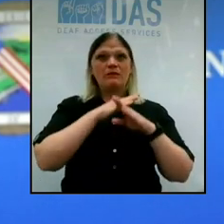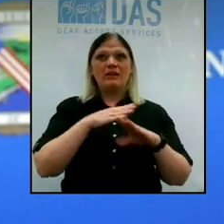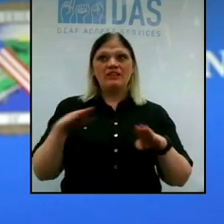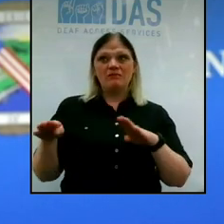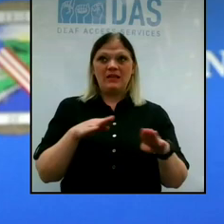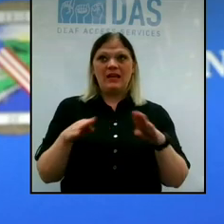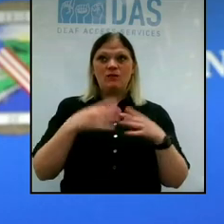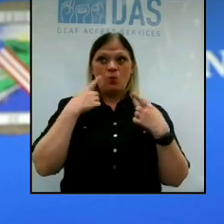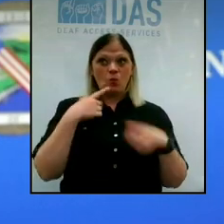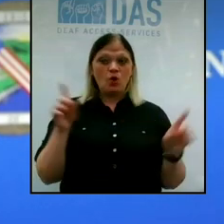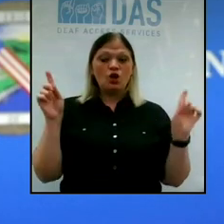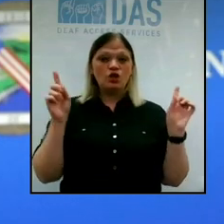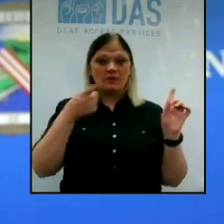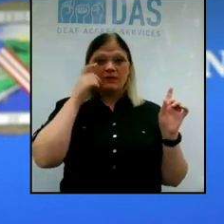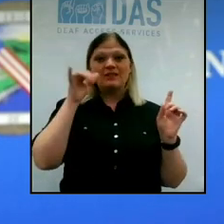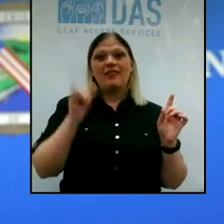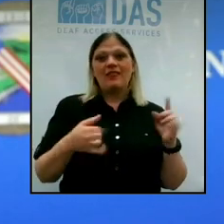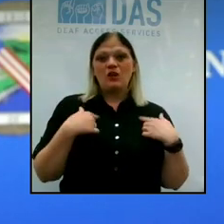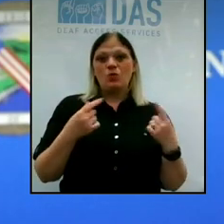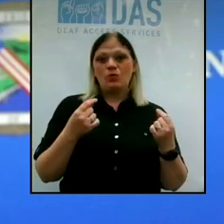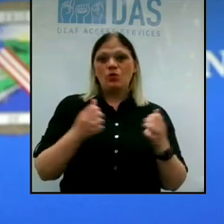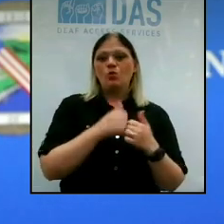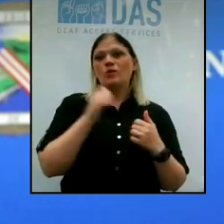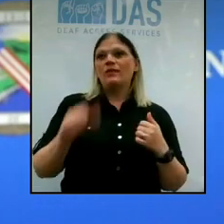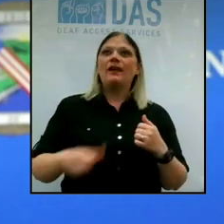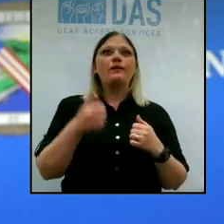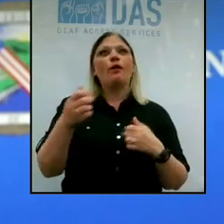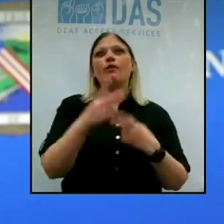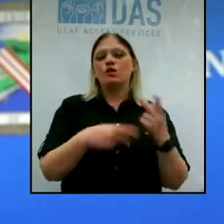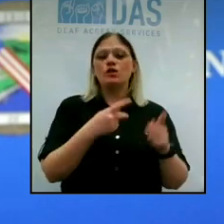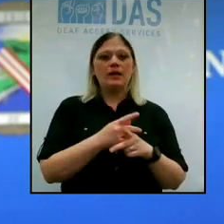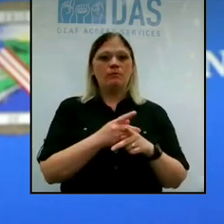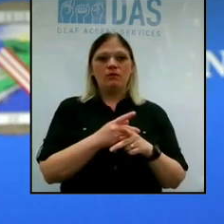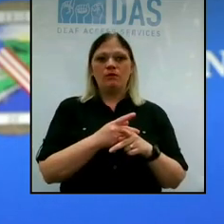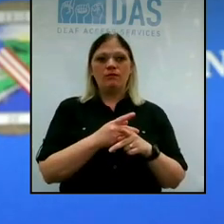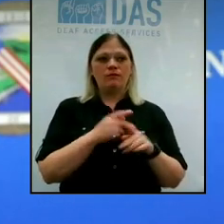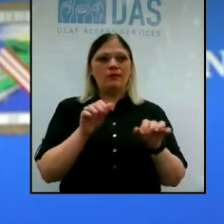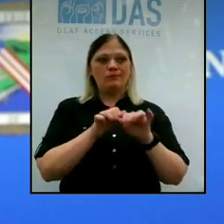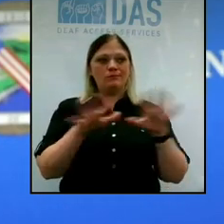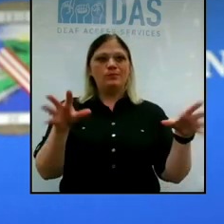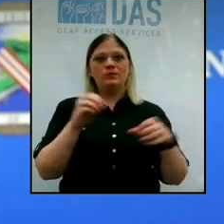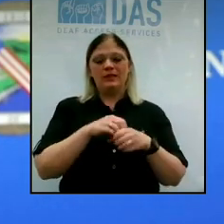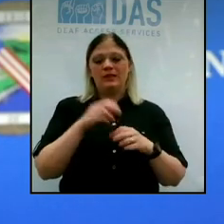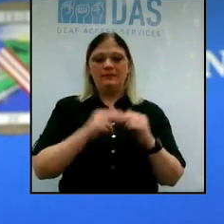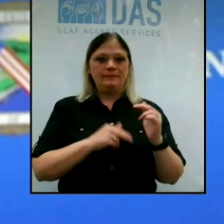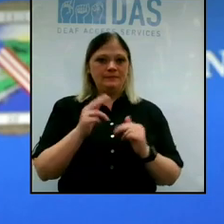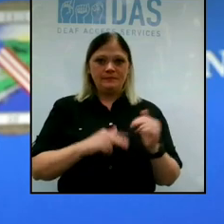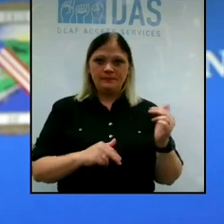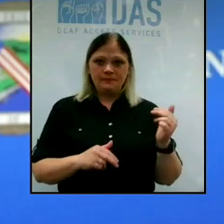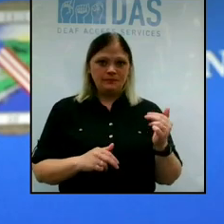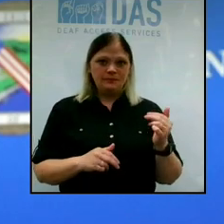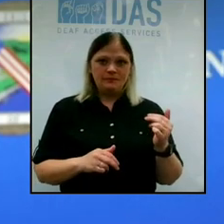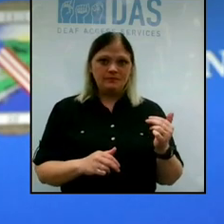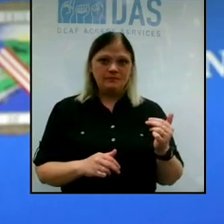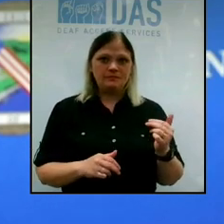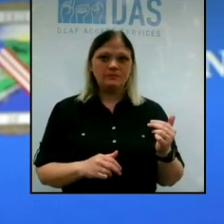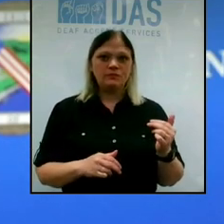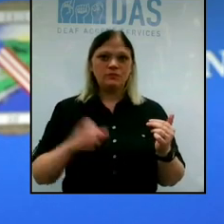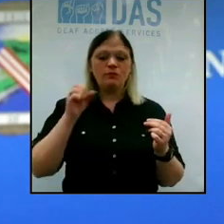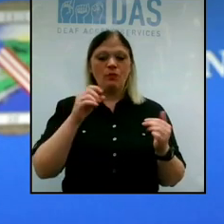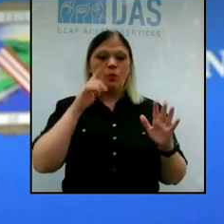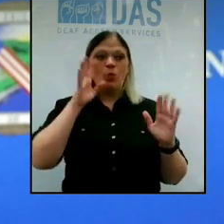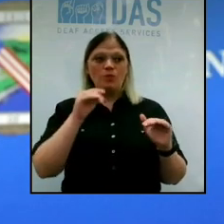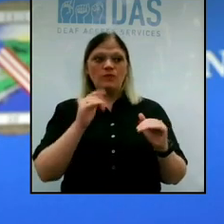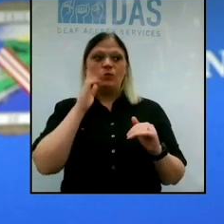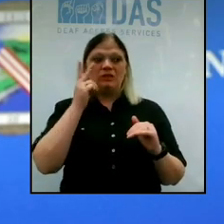will work because that's what we do with any other type of outbreak in any institution. So hopefully, you know, we will